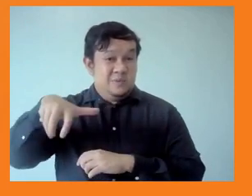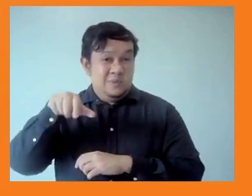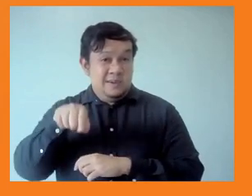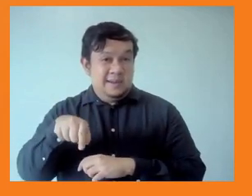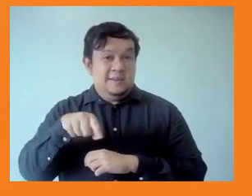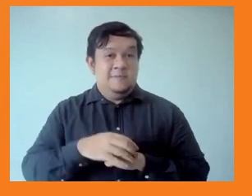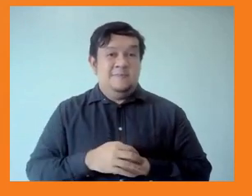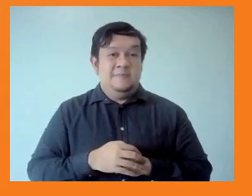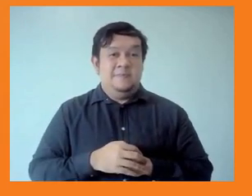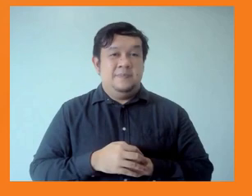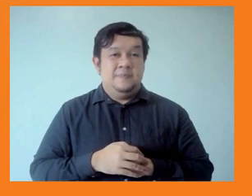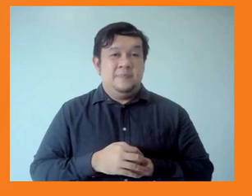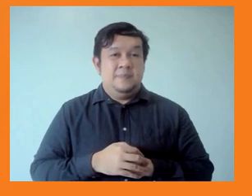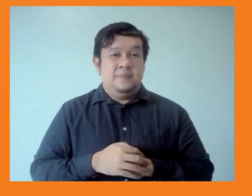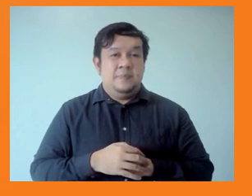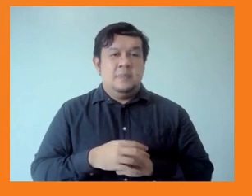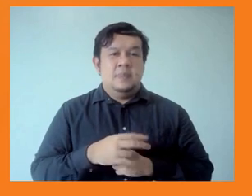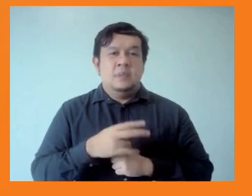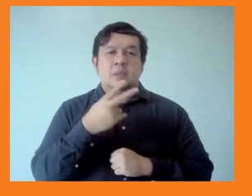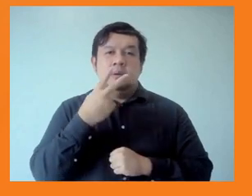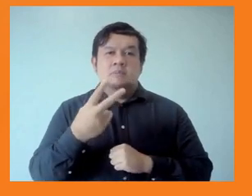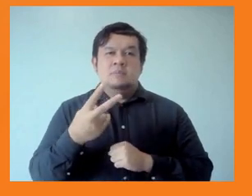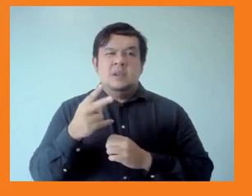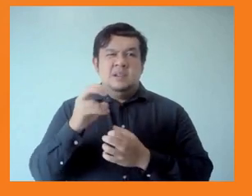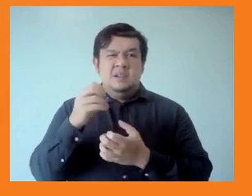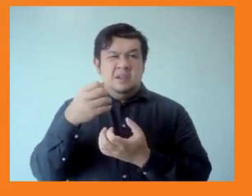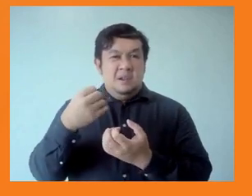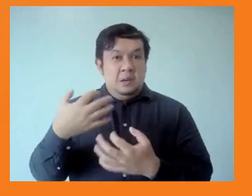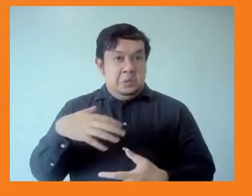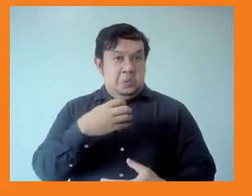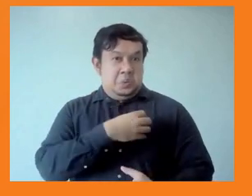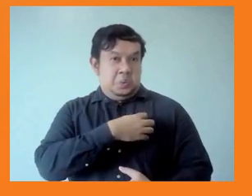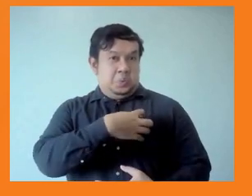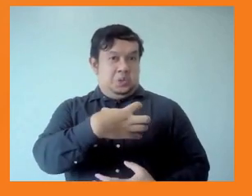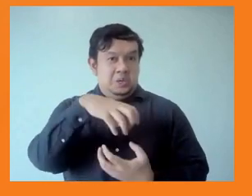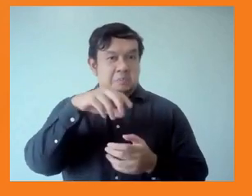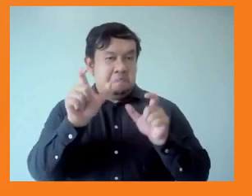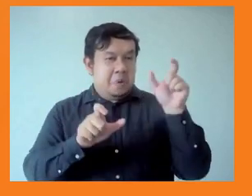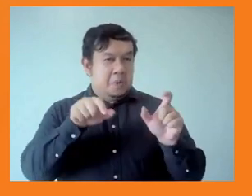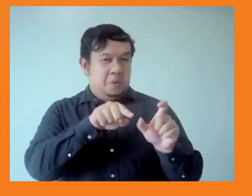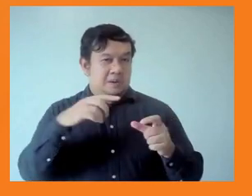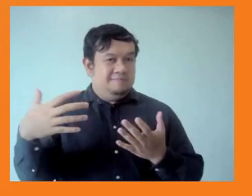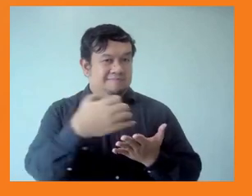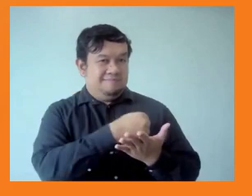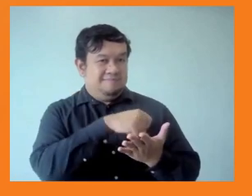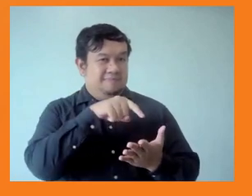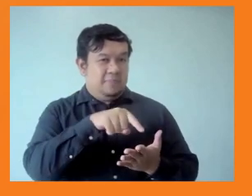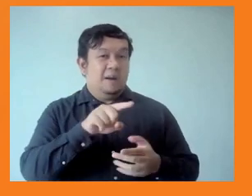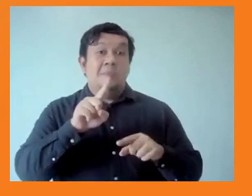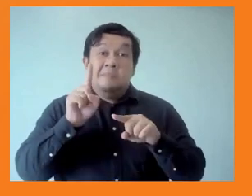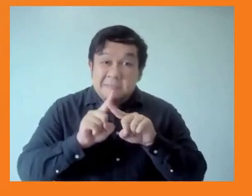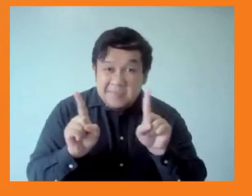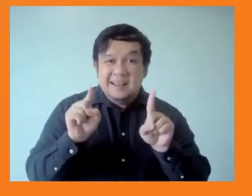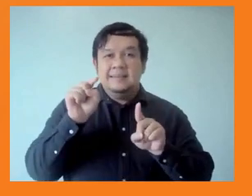wealth. And what does this mean for the most porous and vulnerable people? And it means that you actually need